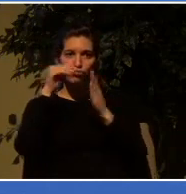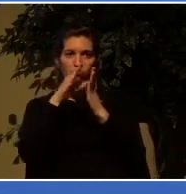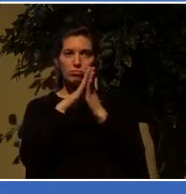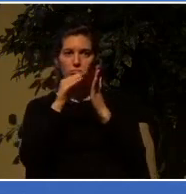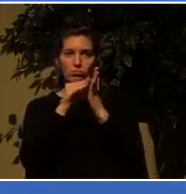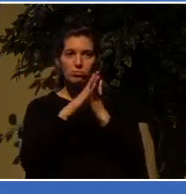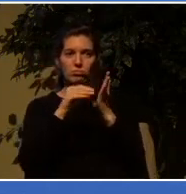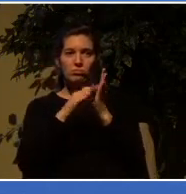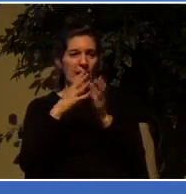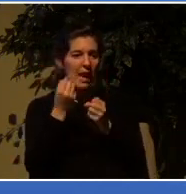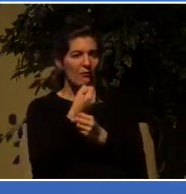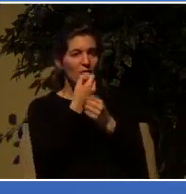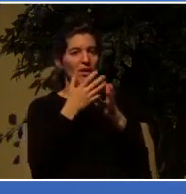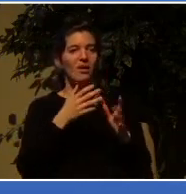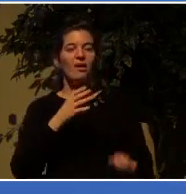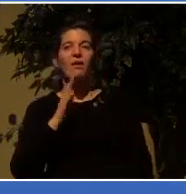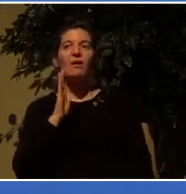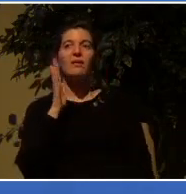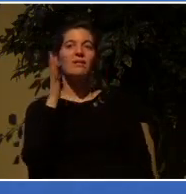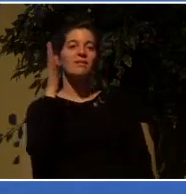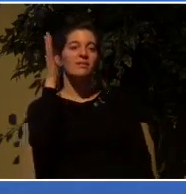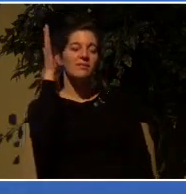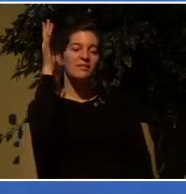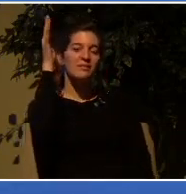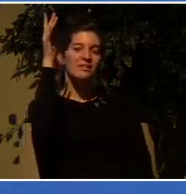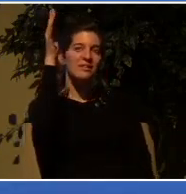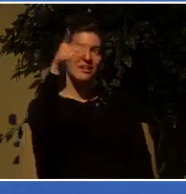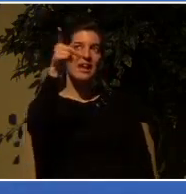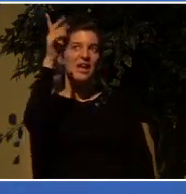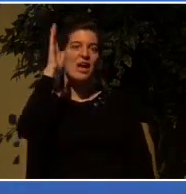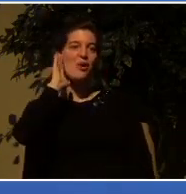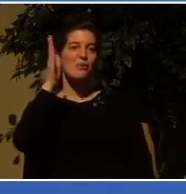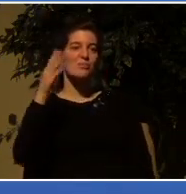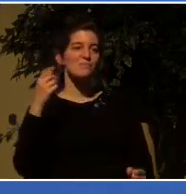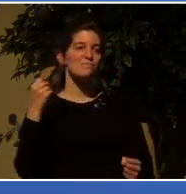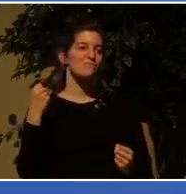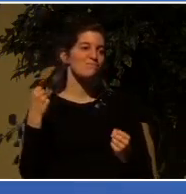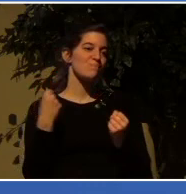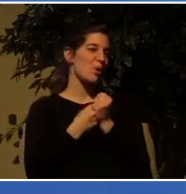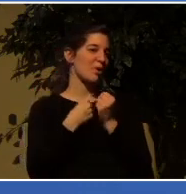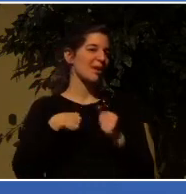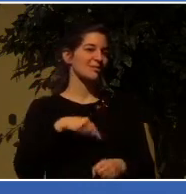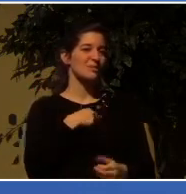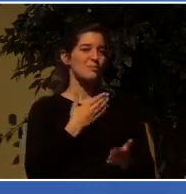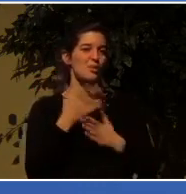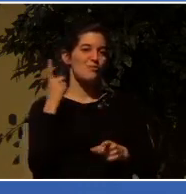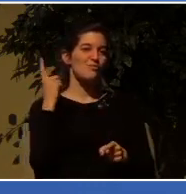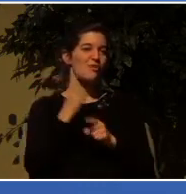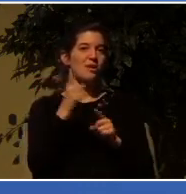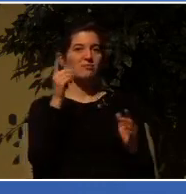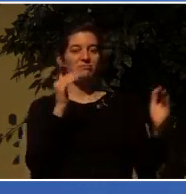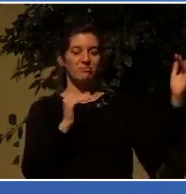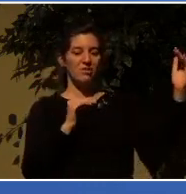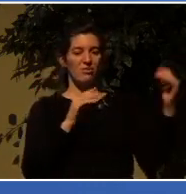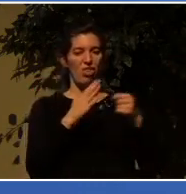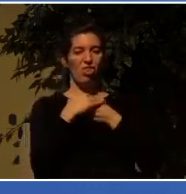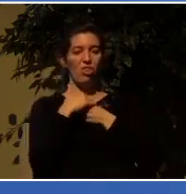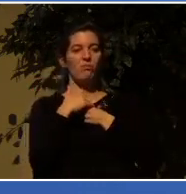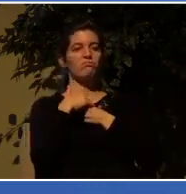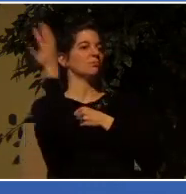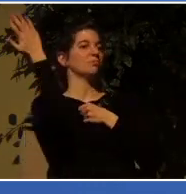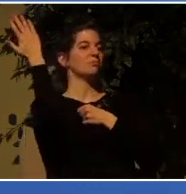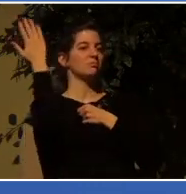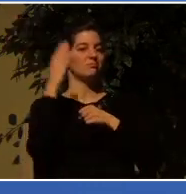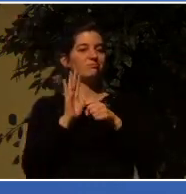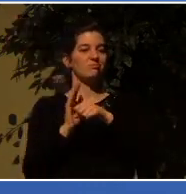day when he is going to even the scales and we will know that he is our